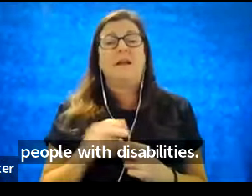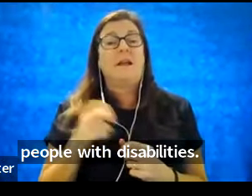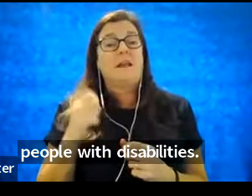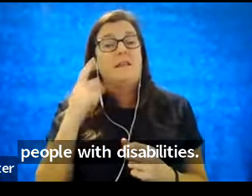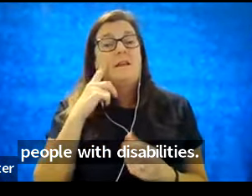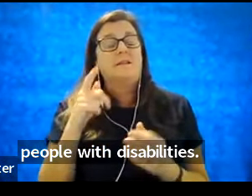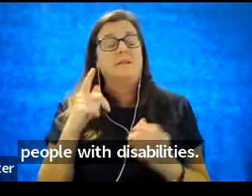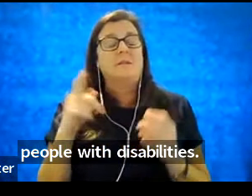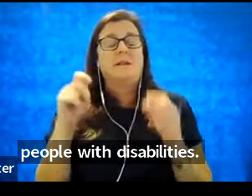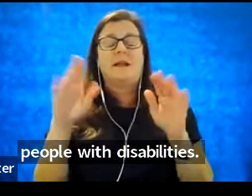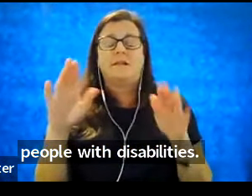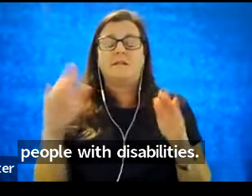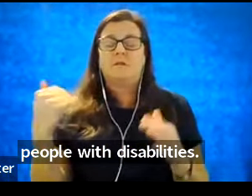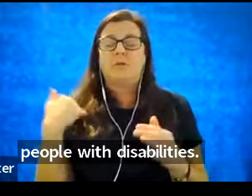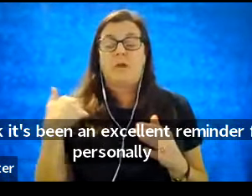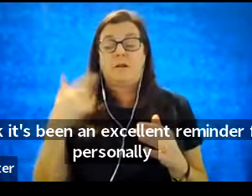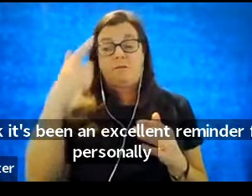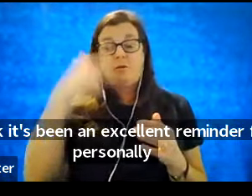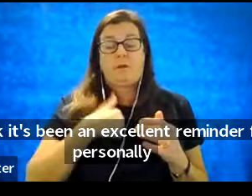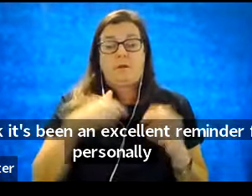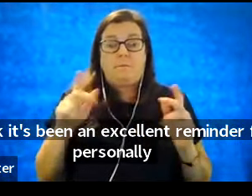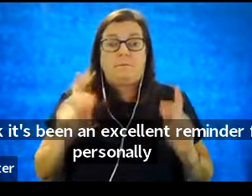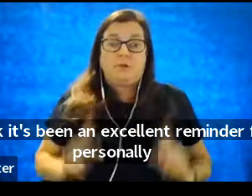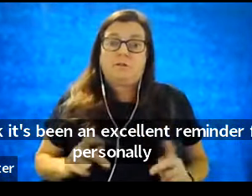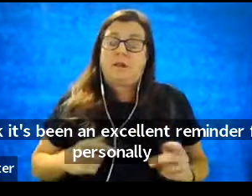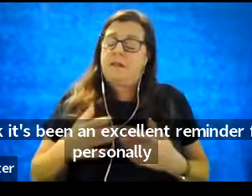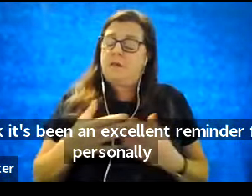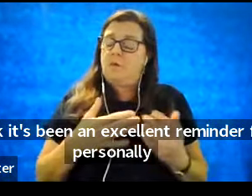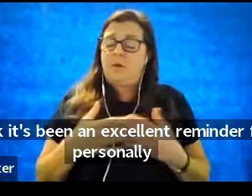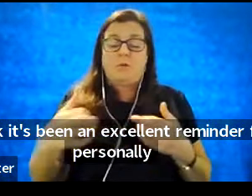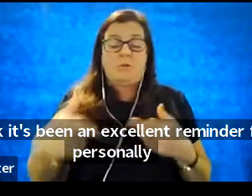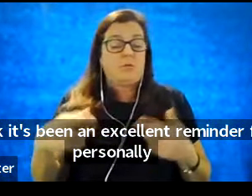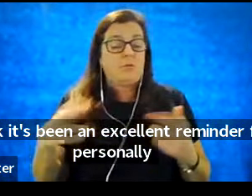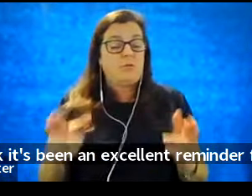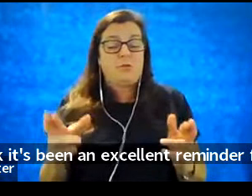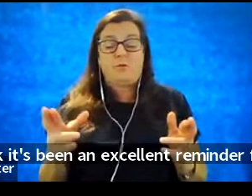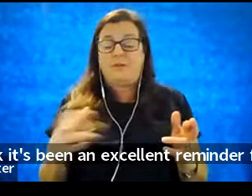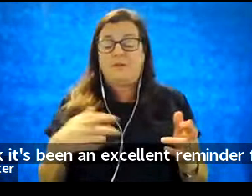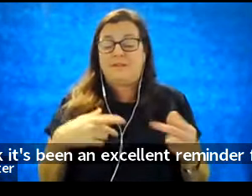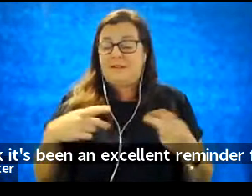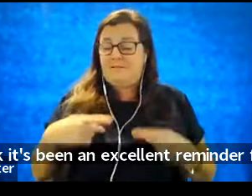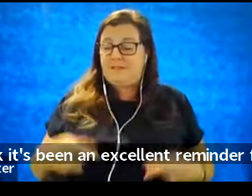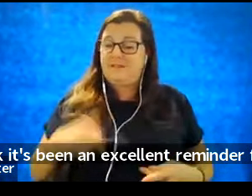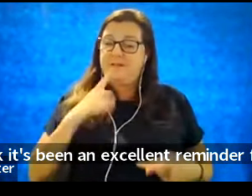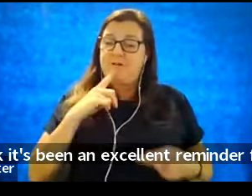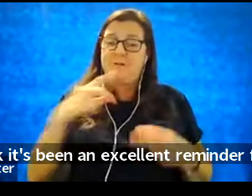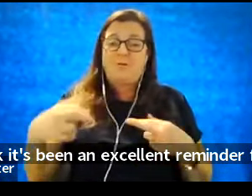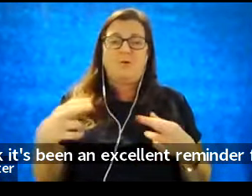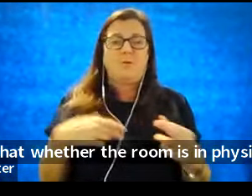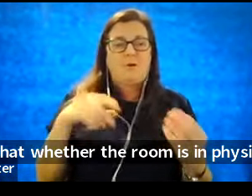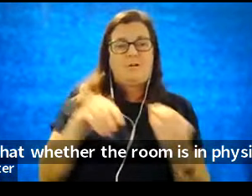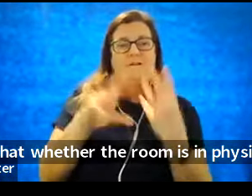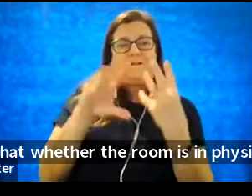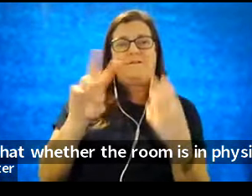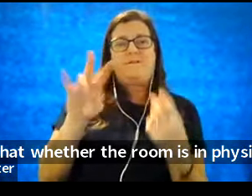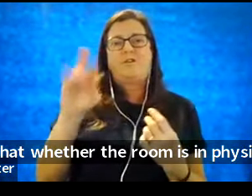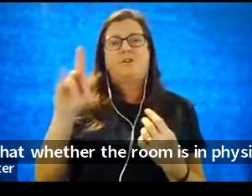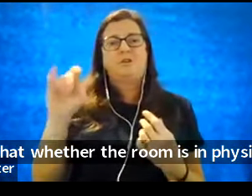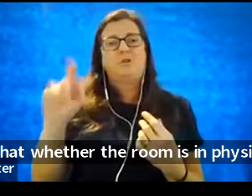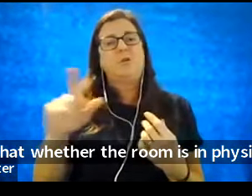think it's been an excellent reminder for me personally that whether the room is a physical room or a virtual room, to